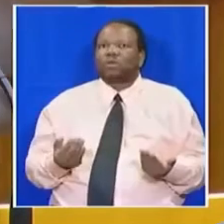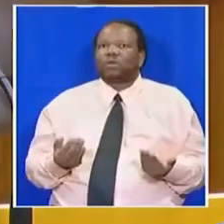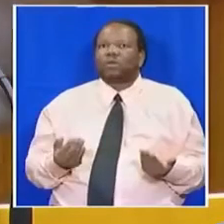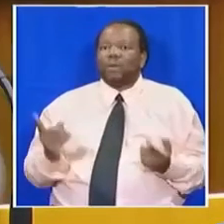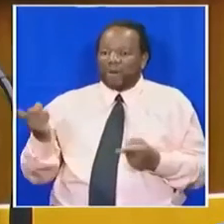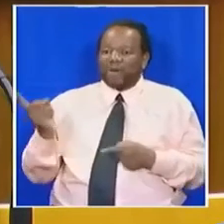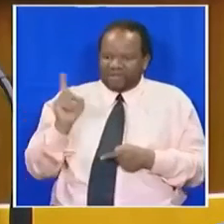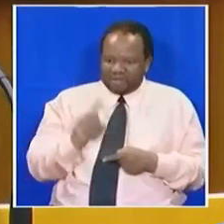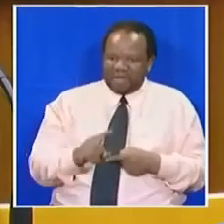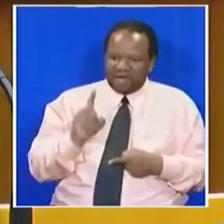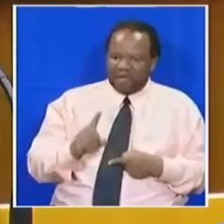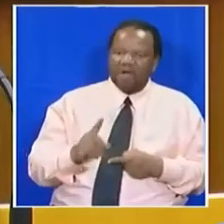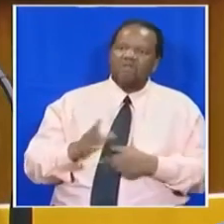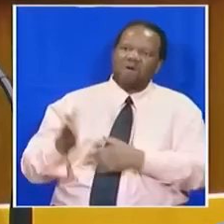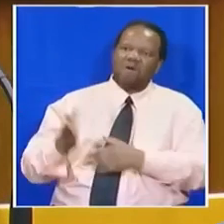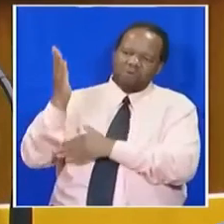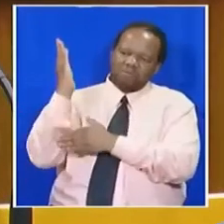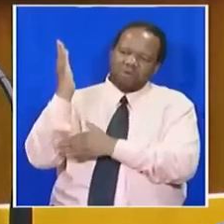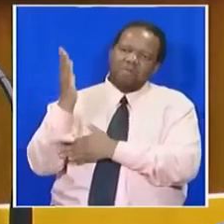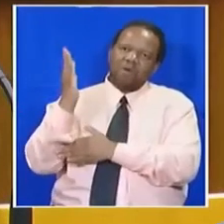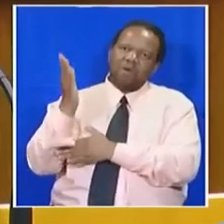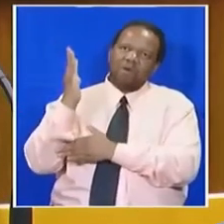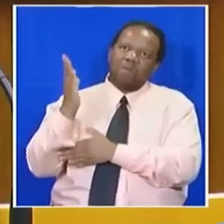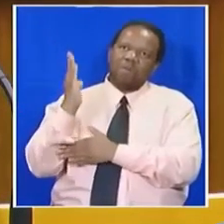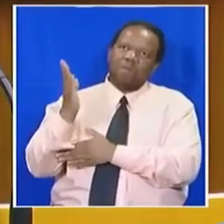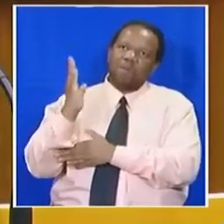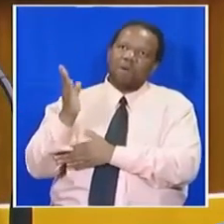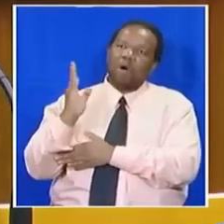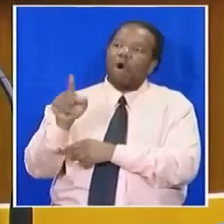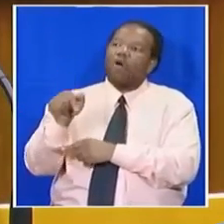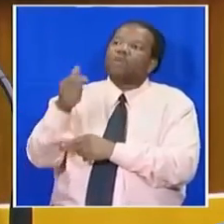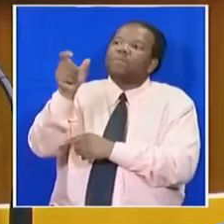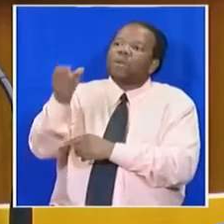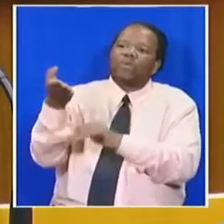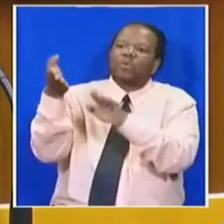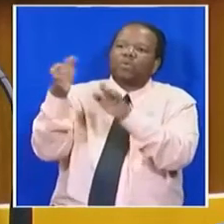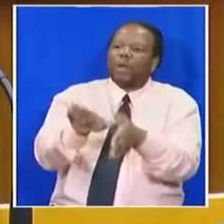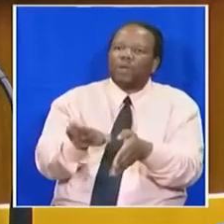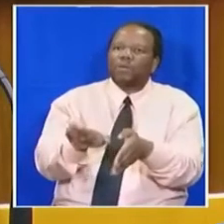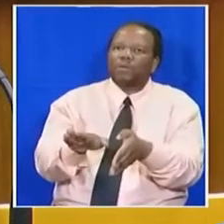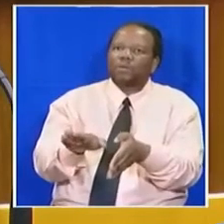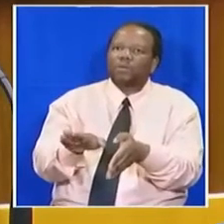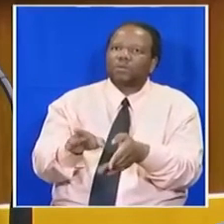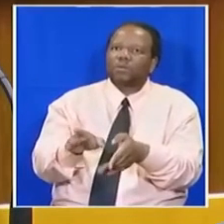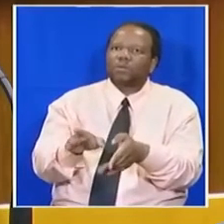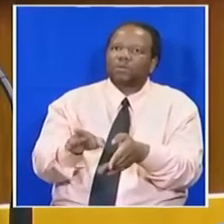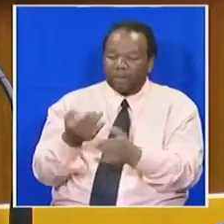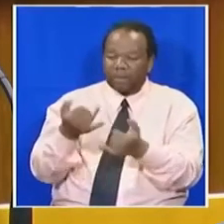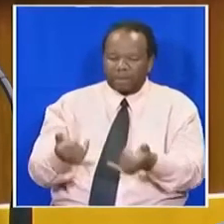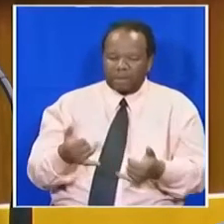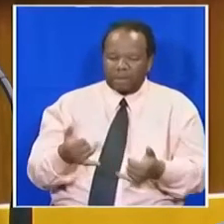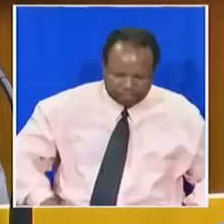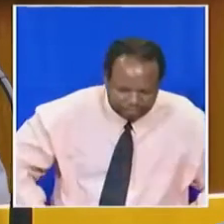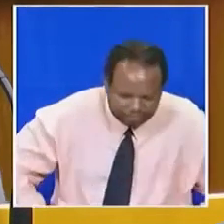going to come here and we're going to grant and add the expenses of those people's lives that we have lost. That is what is happening here.